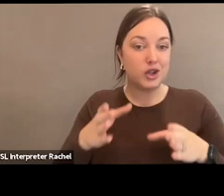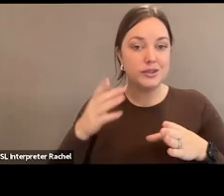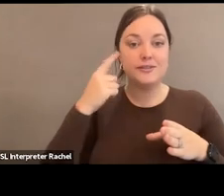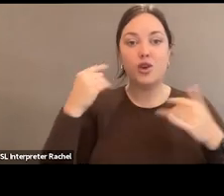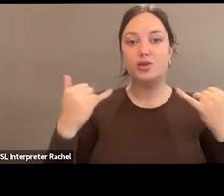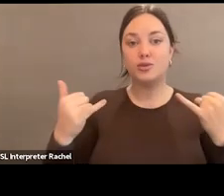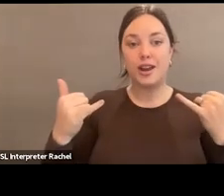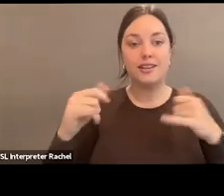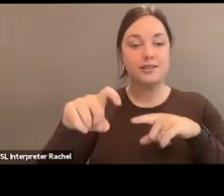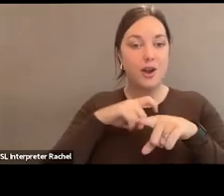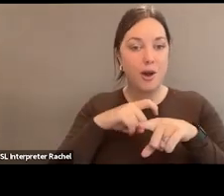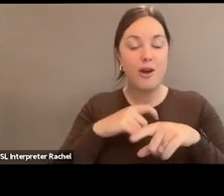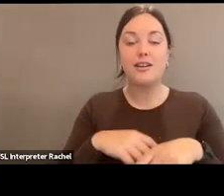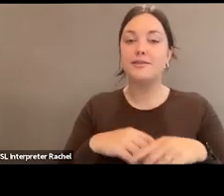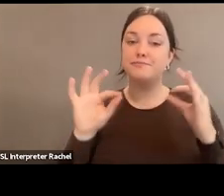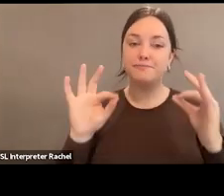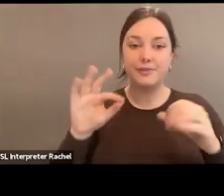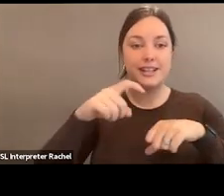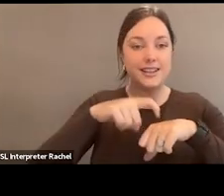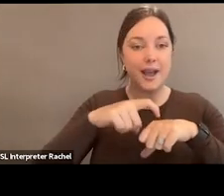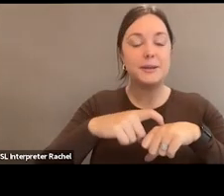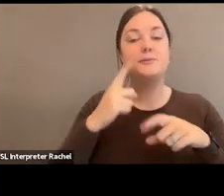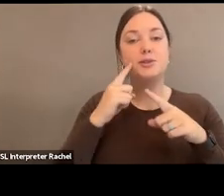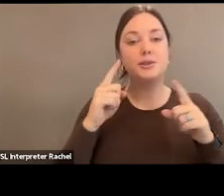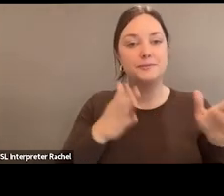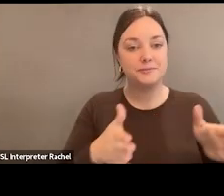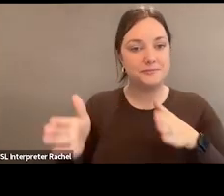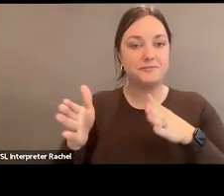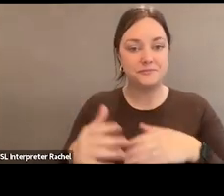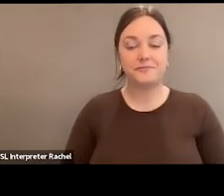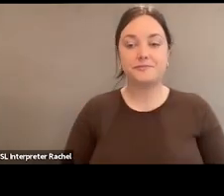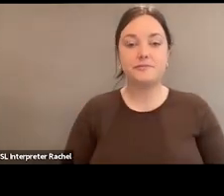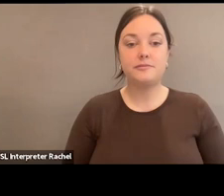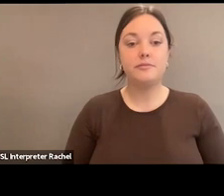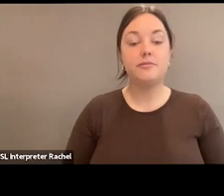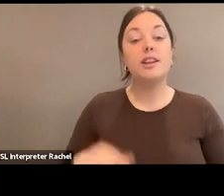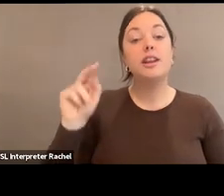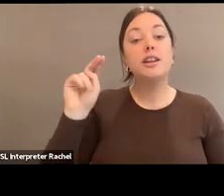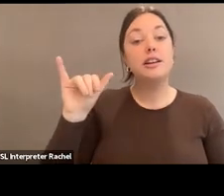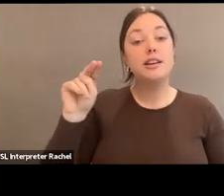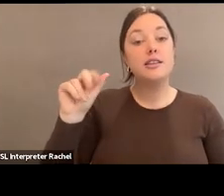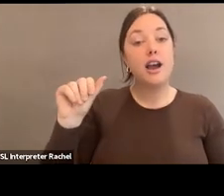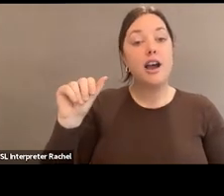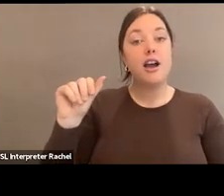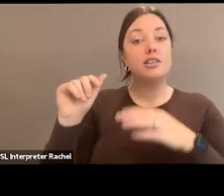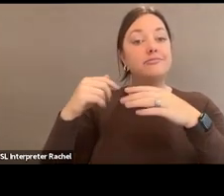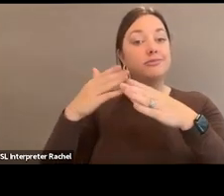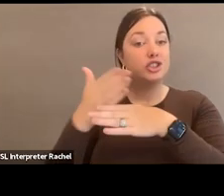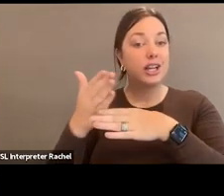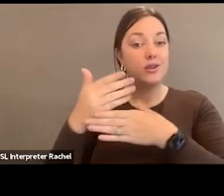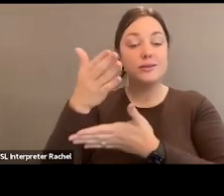timely seminar and webinar together. Nina just shared with you some highlights of all the political change that's been happening.